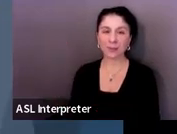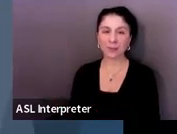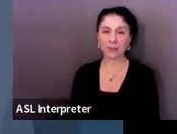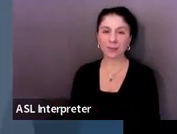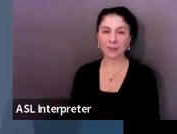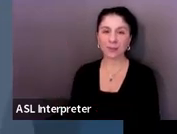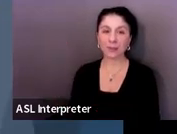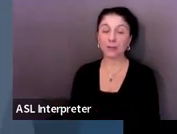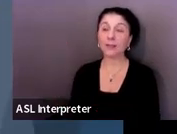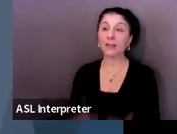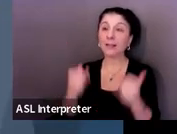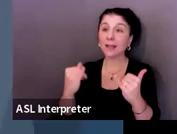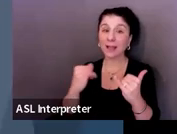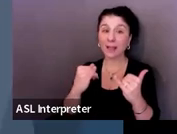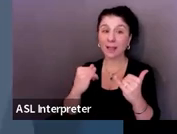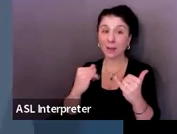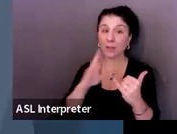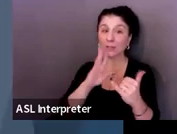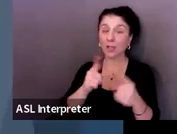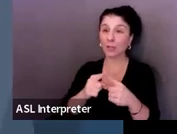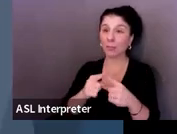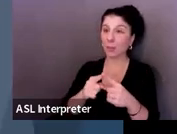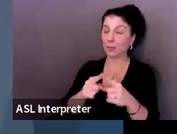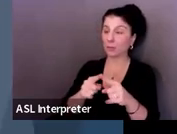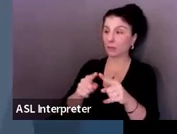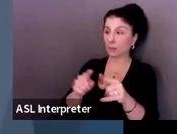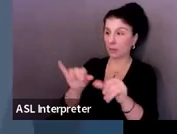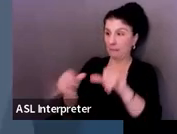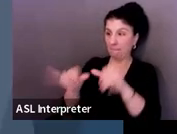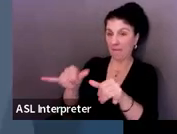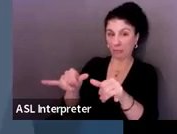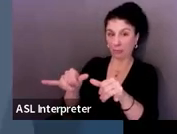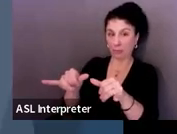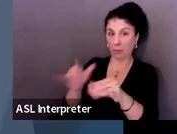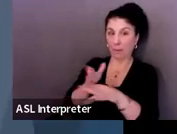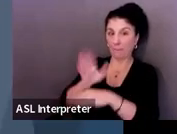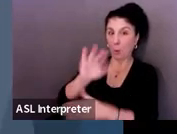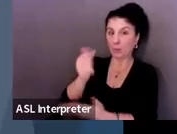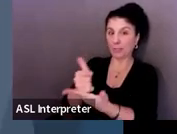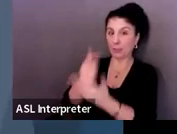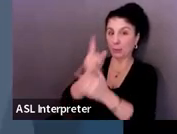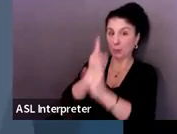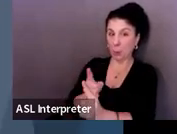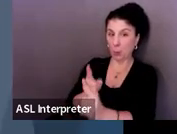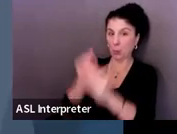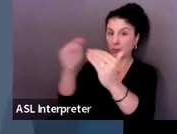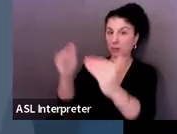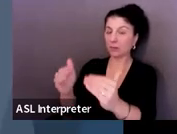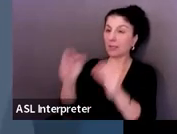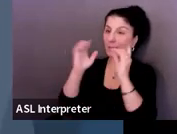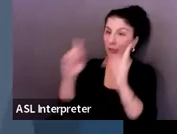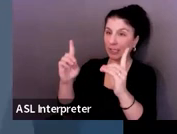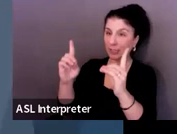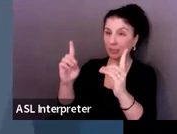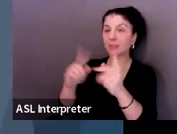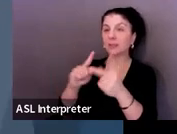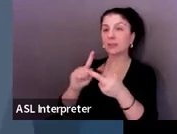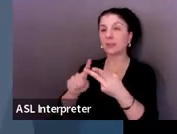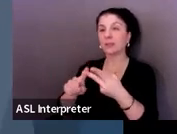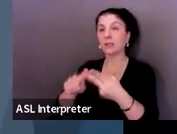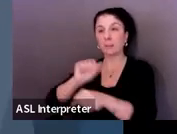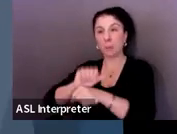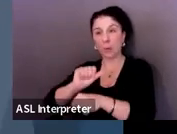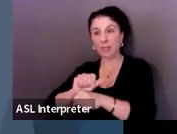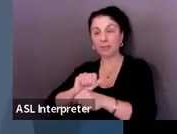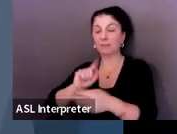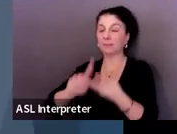at is the measurable post-secondary goals in education, employment and independent living. And that is Section 9D of